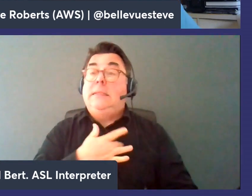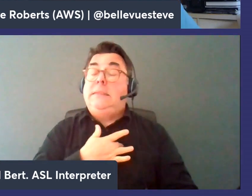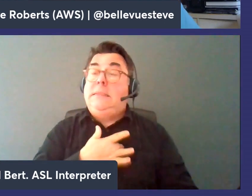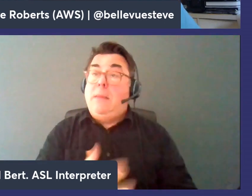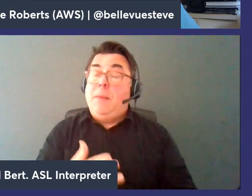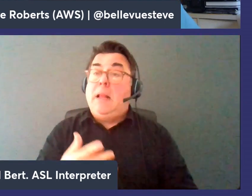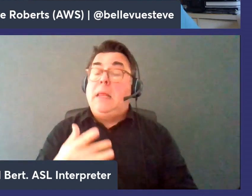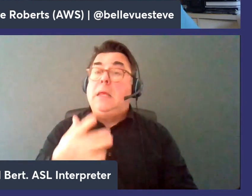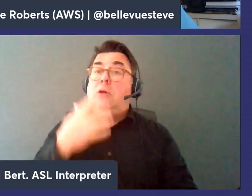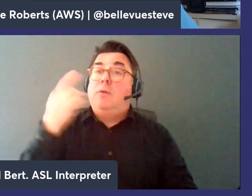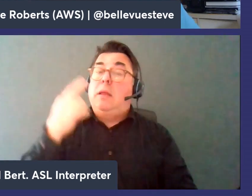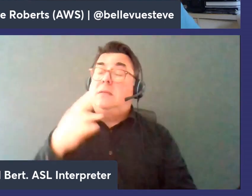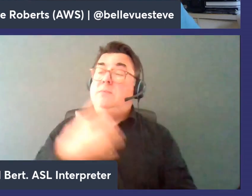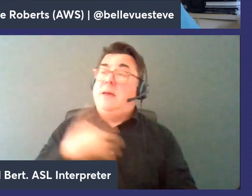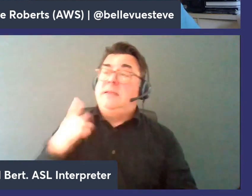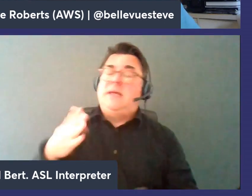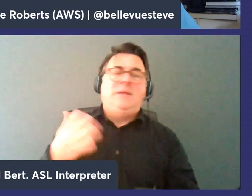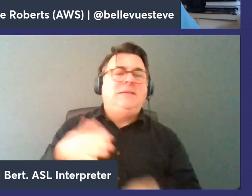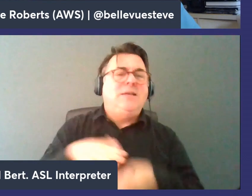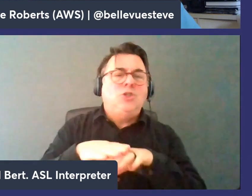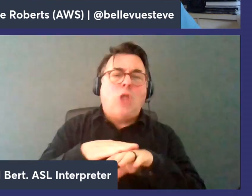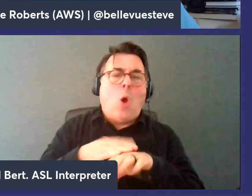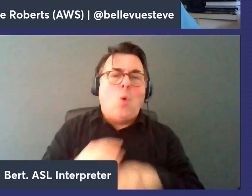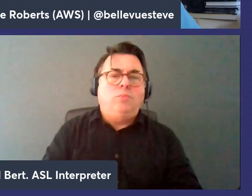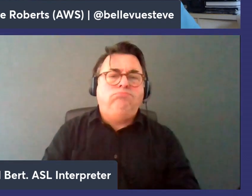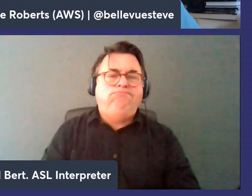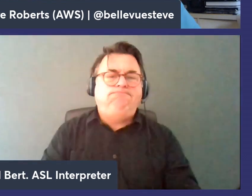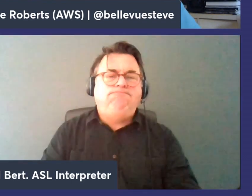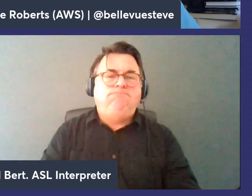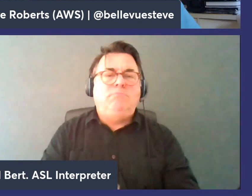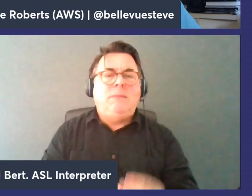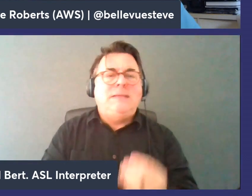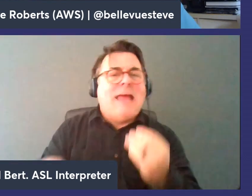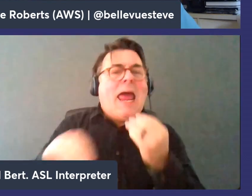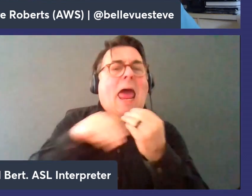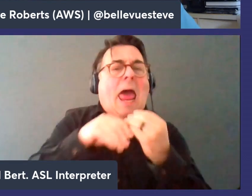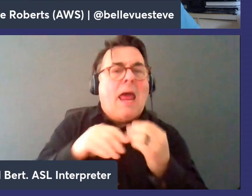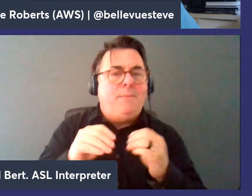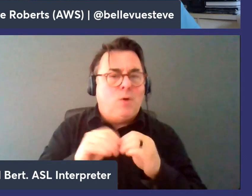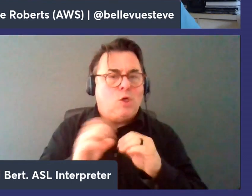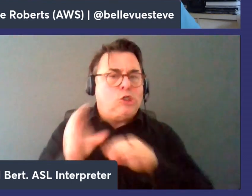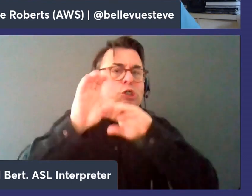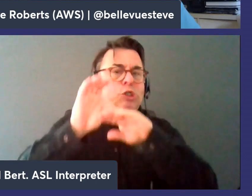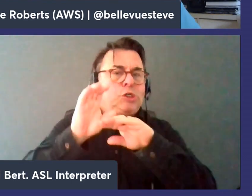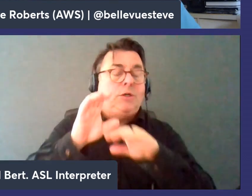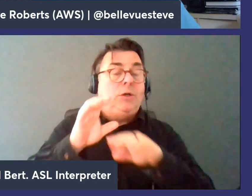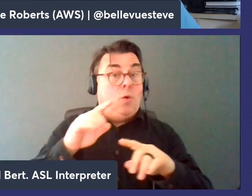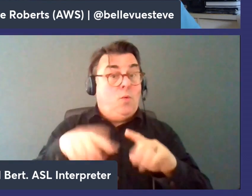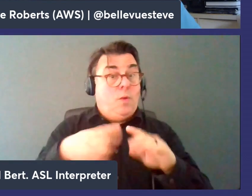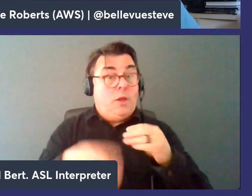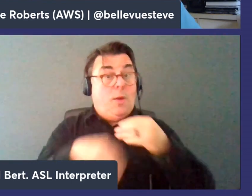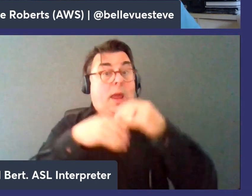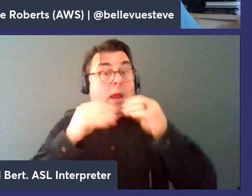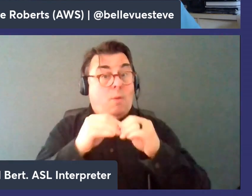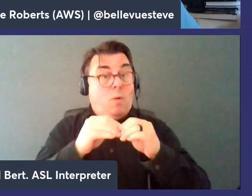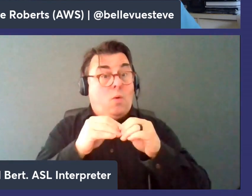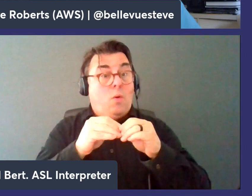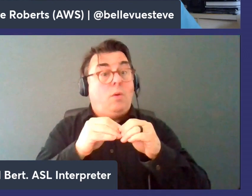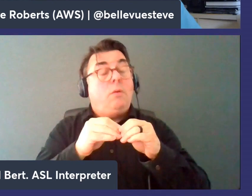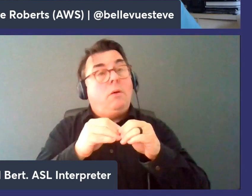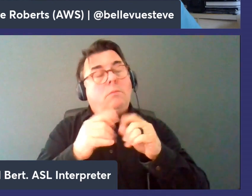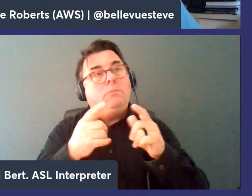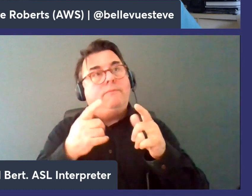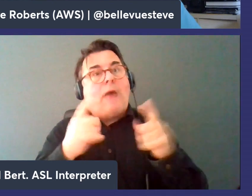might then realize hey your database isn't fast enough and then you might want to add a cache on top of it uh and so when you do that you essentially get speed